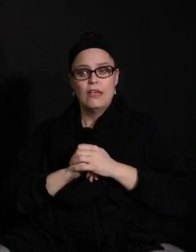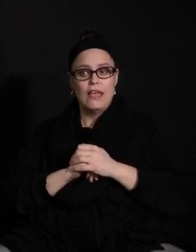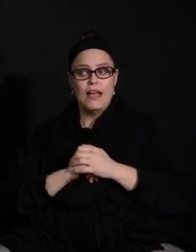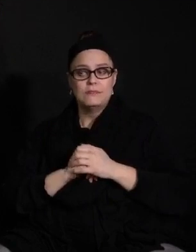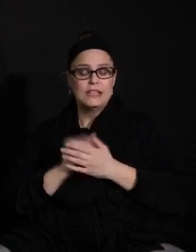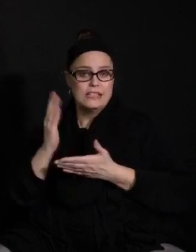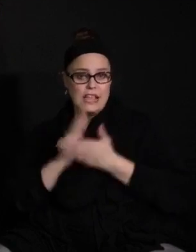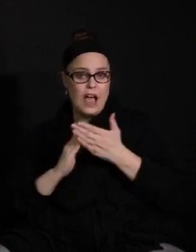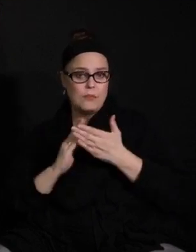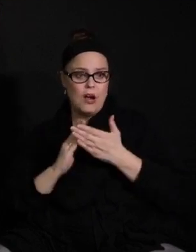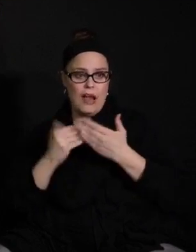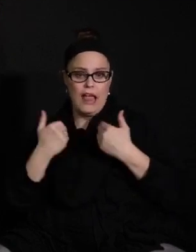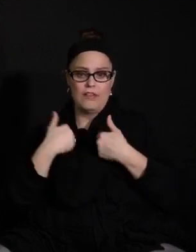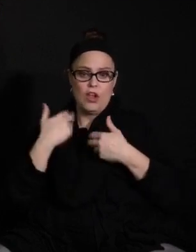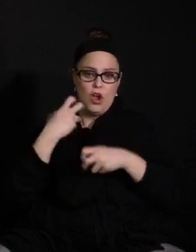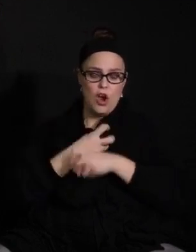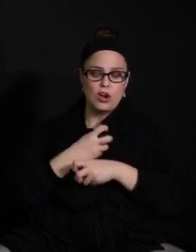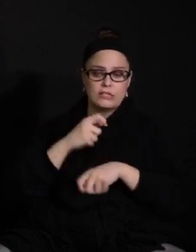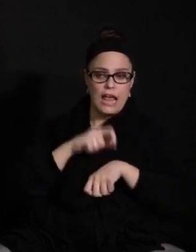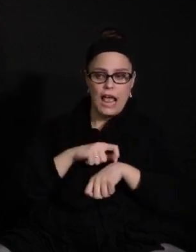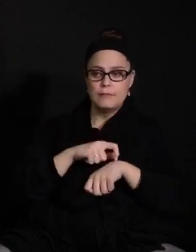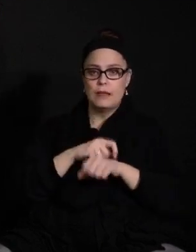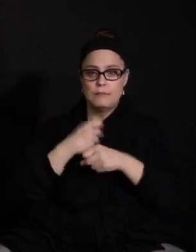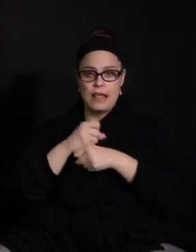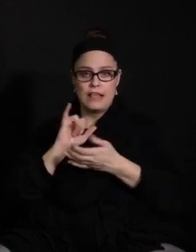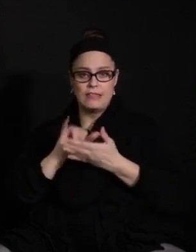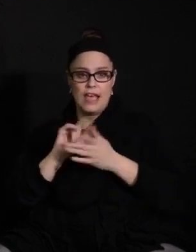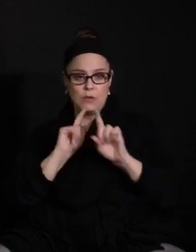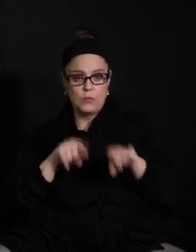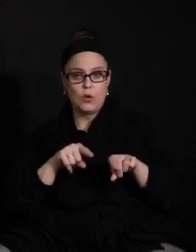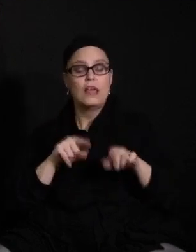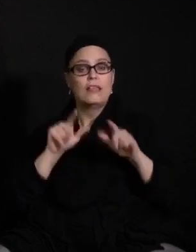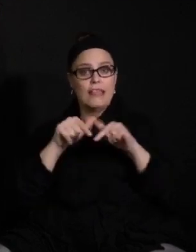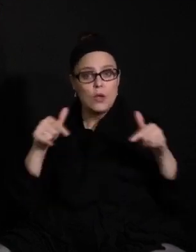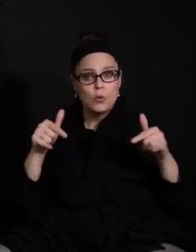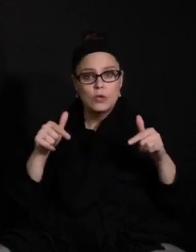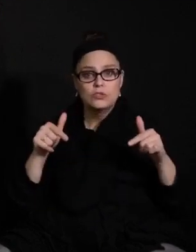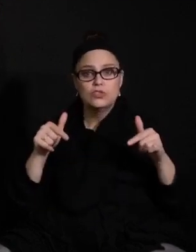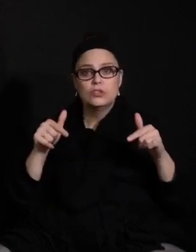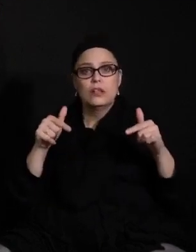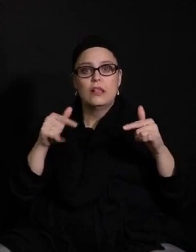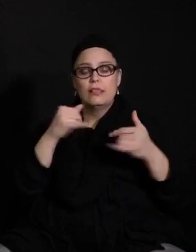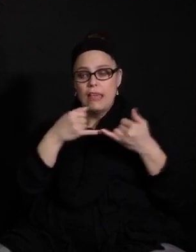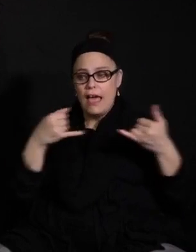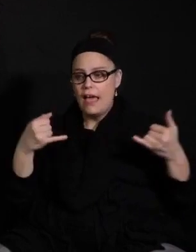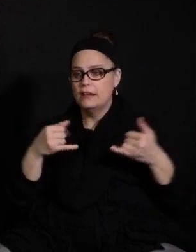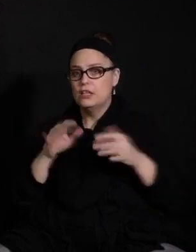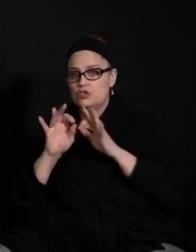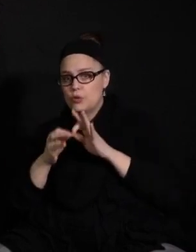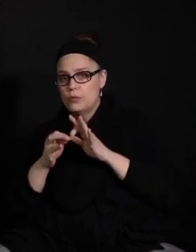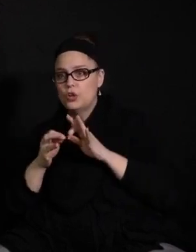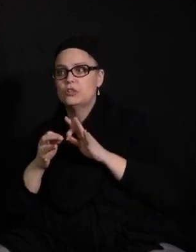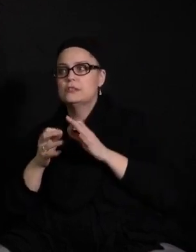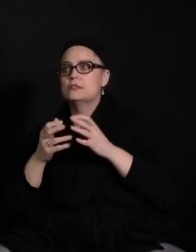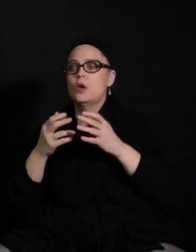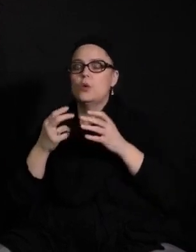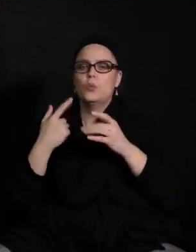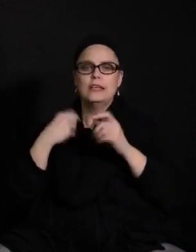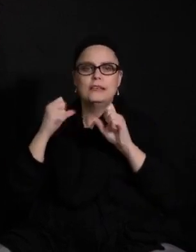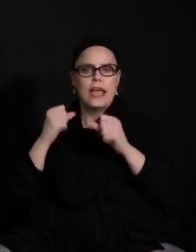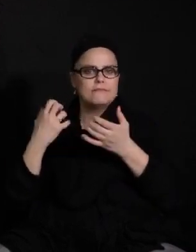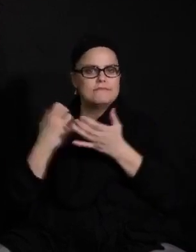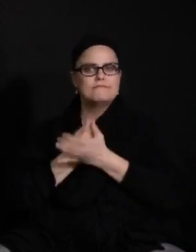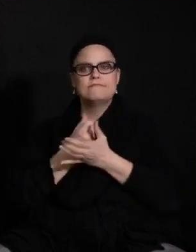reports. We can assist with language line or interpreters to help support our families that have language barriers. But we can work